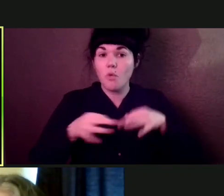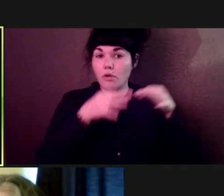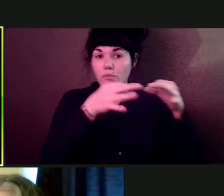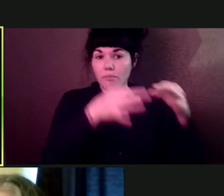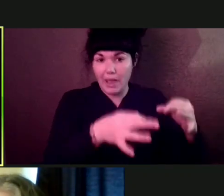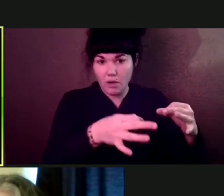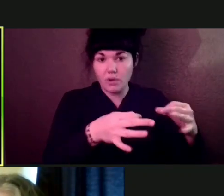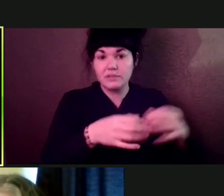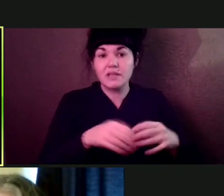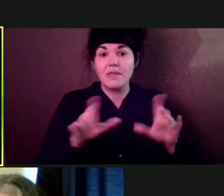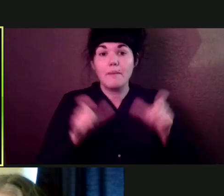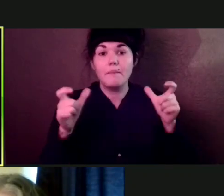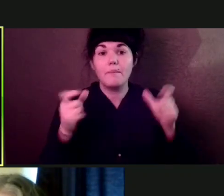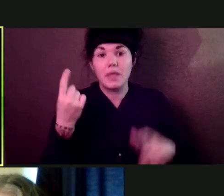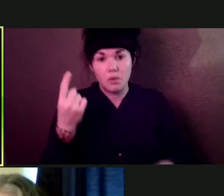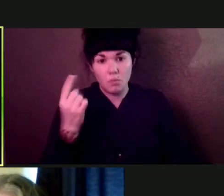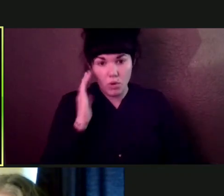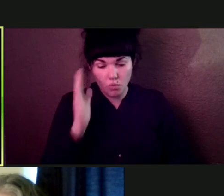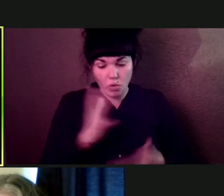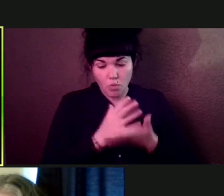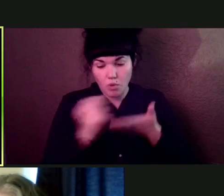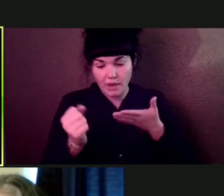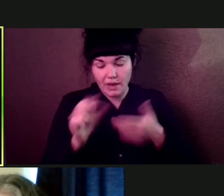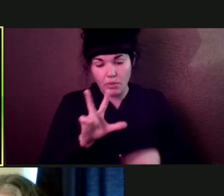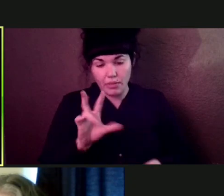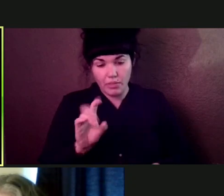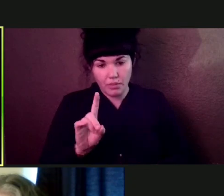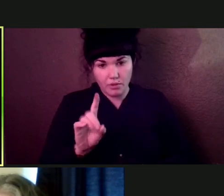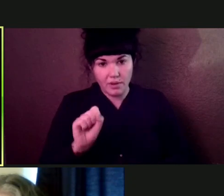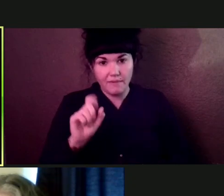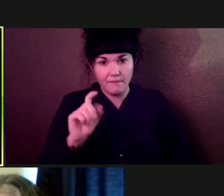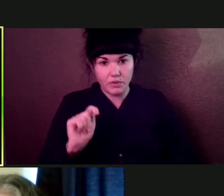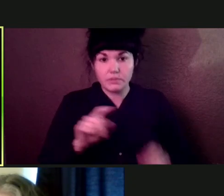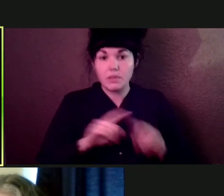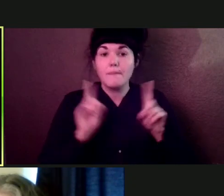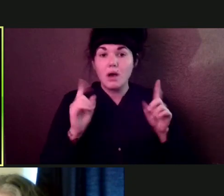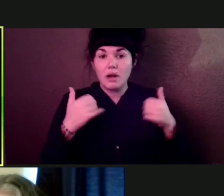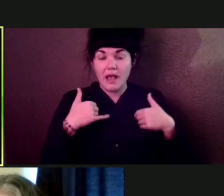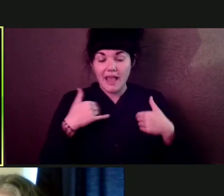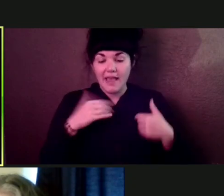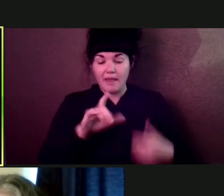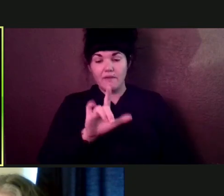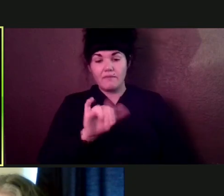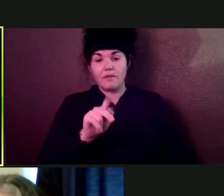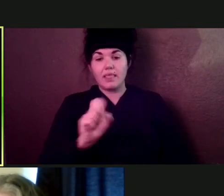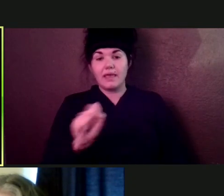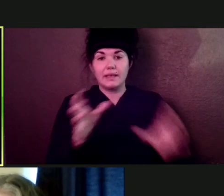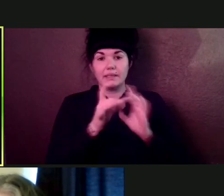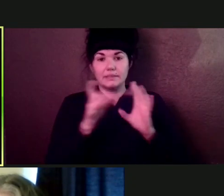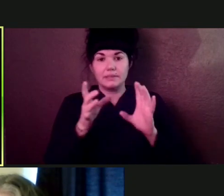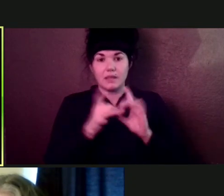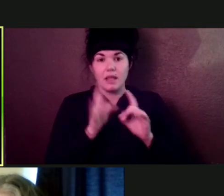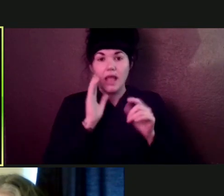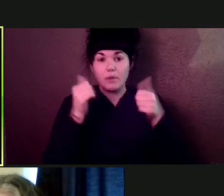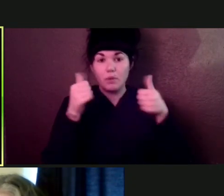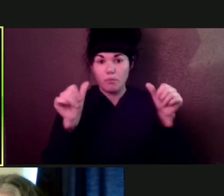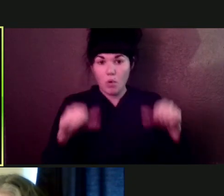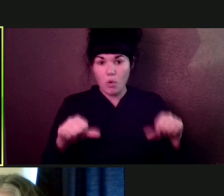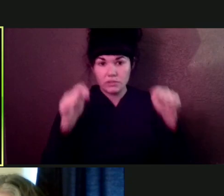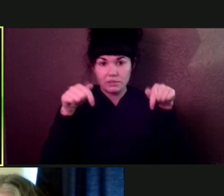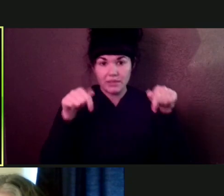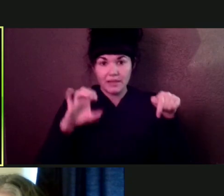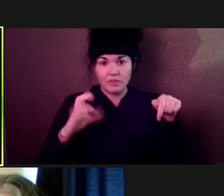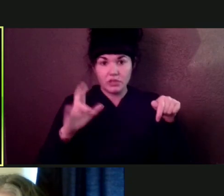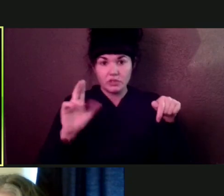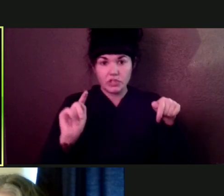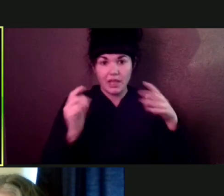does expire on the 31st, but I'm going to pop links in the chat here to see if your rental unit